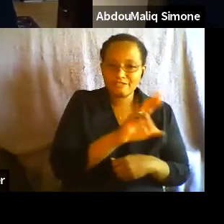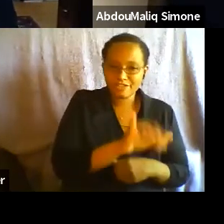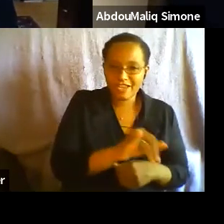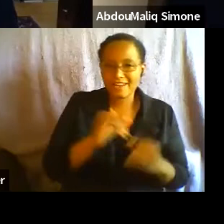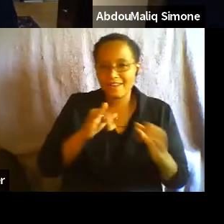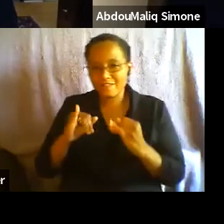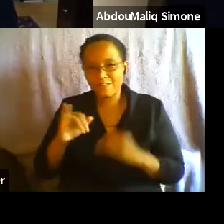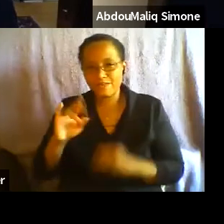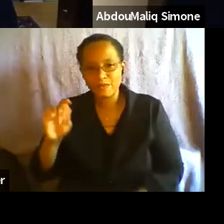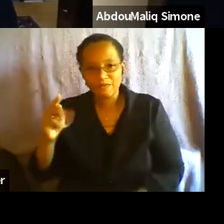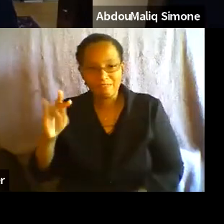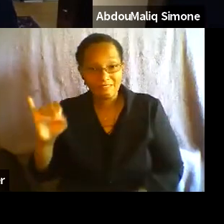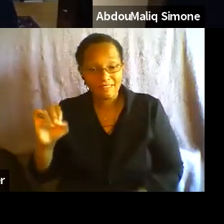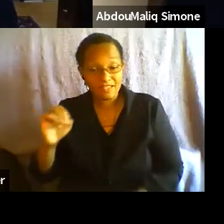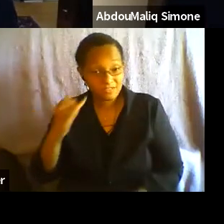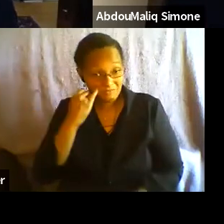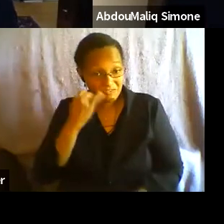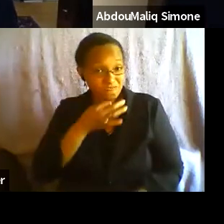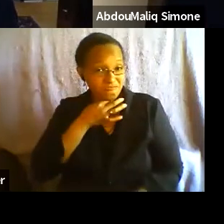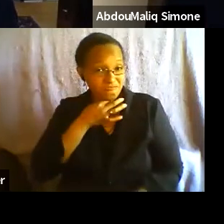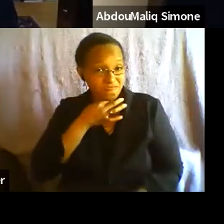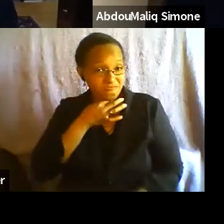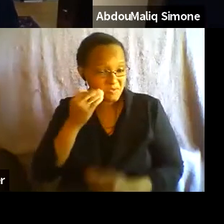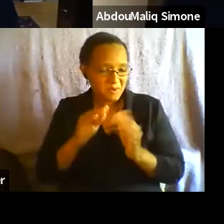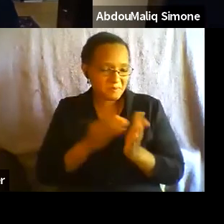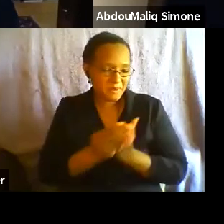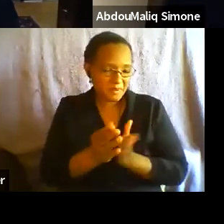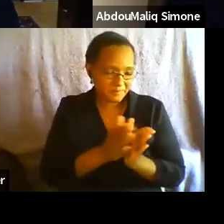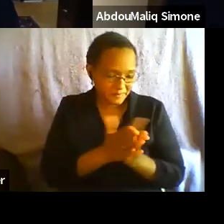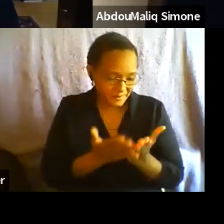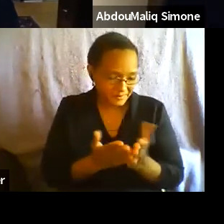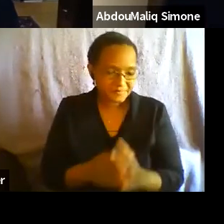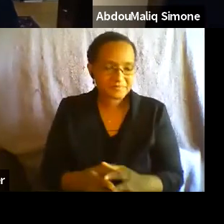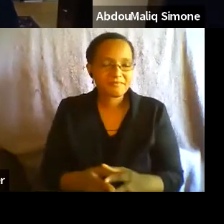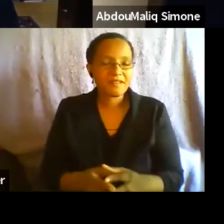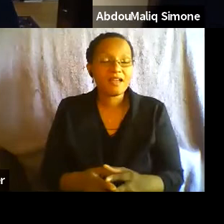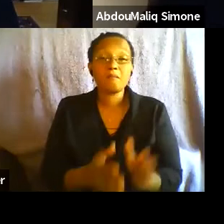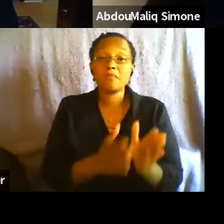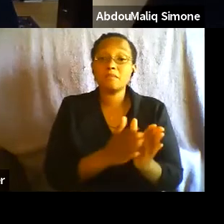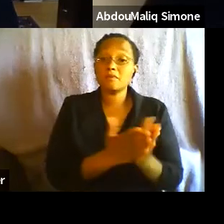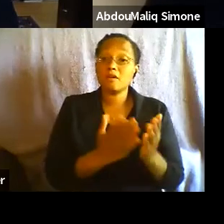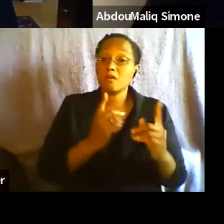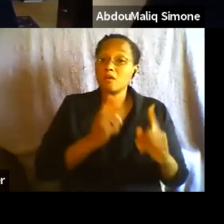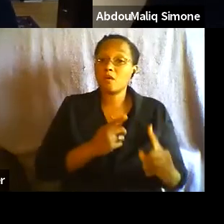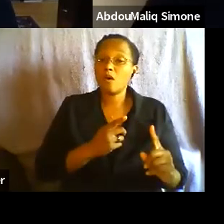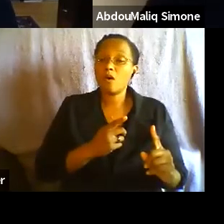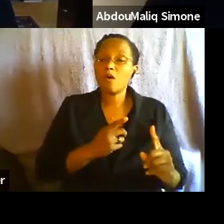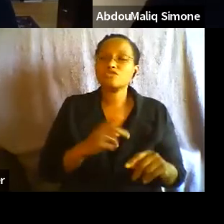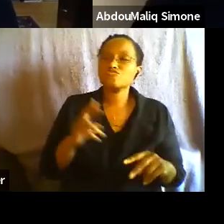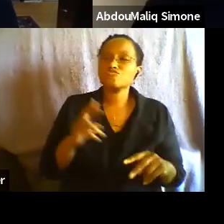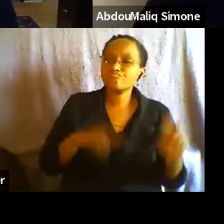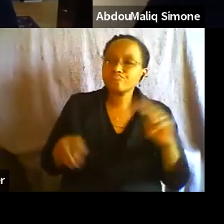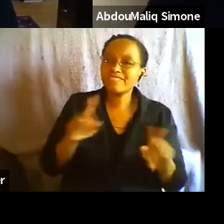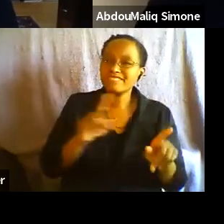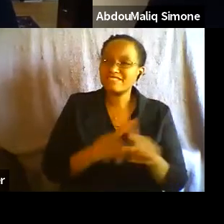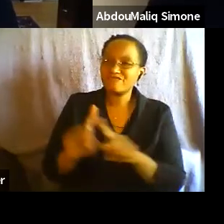but to say what we were trying to do in the book was, was look at forms of organizing that already